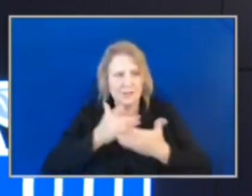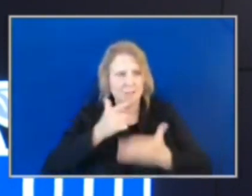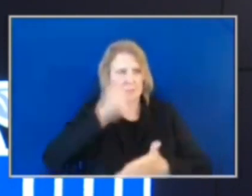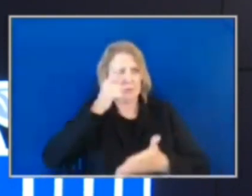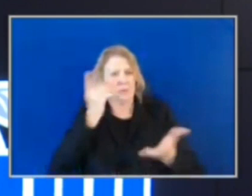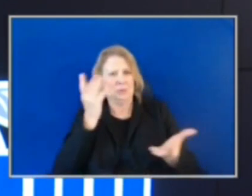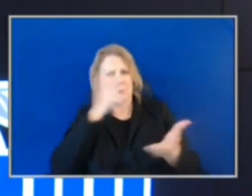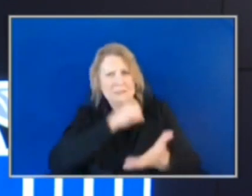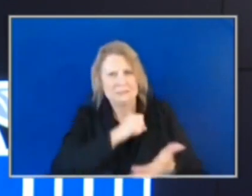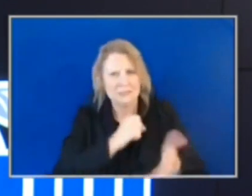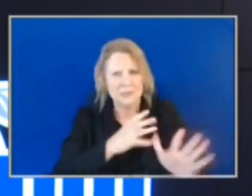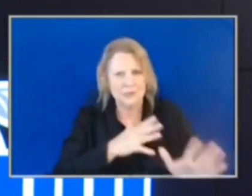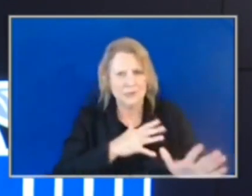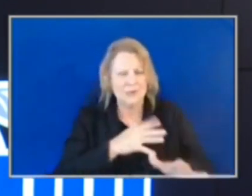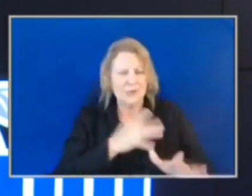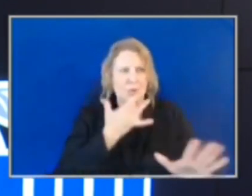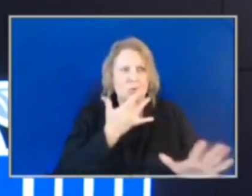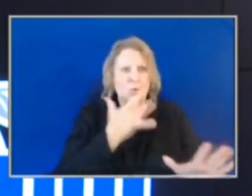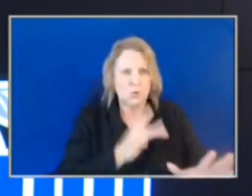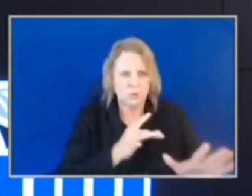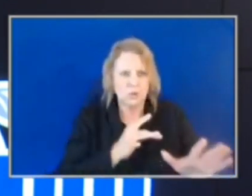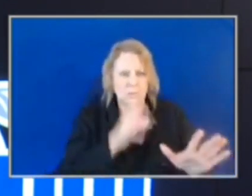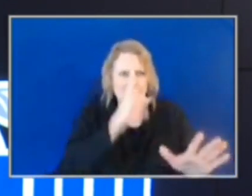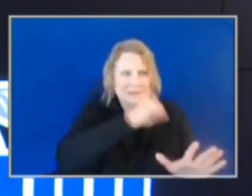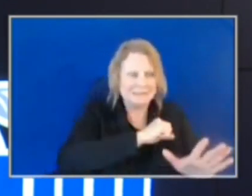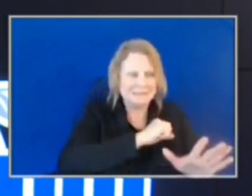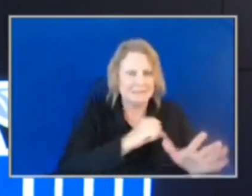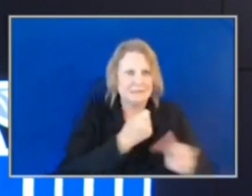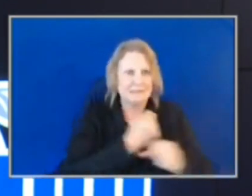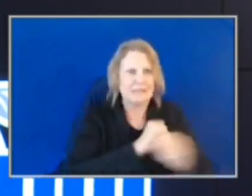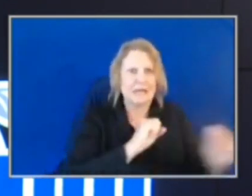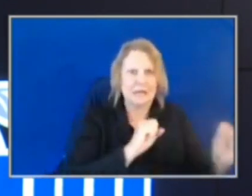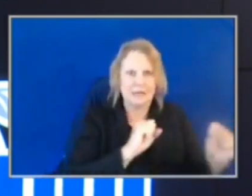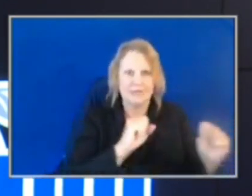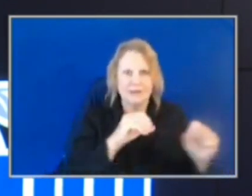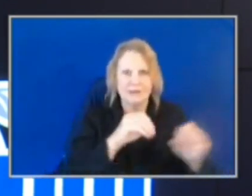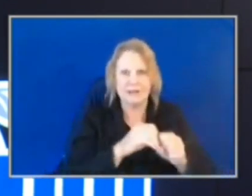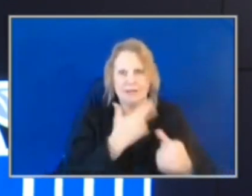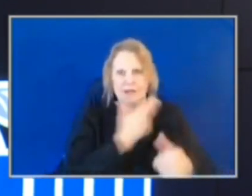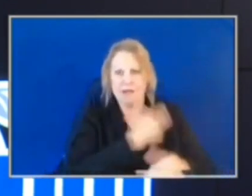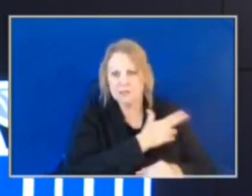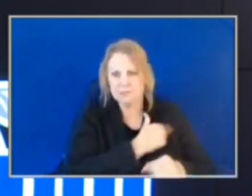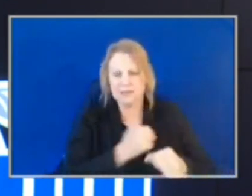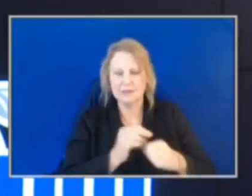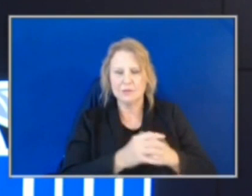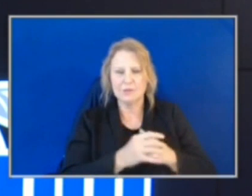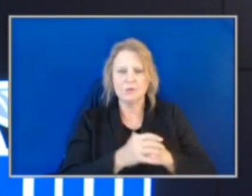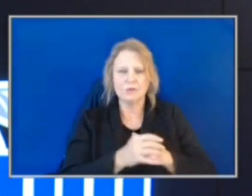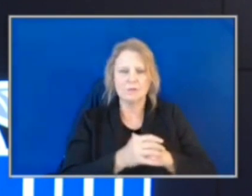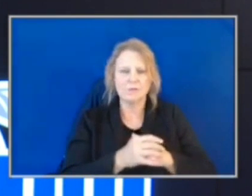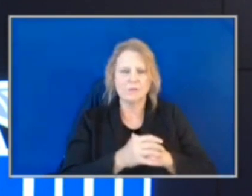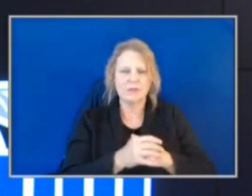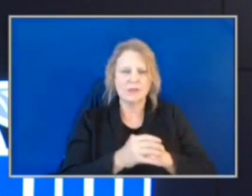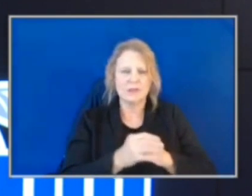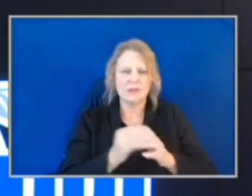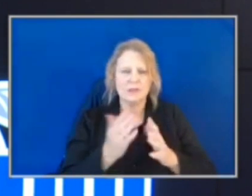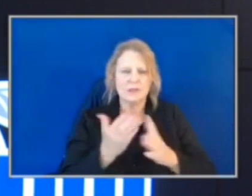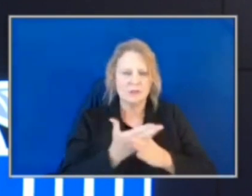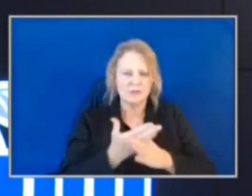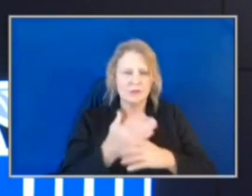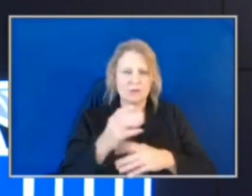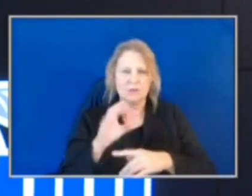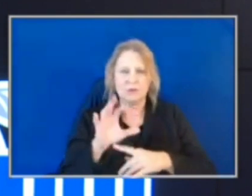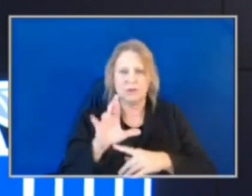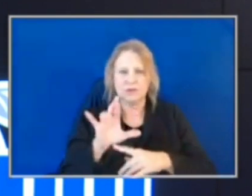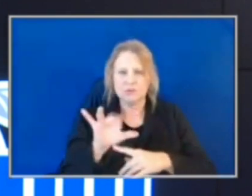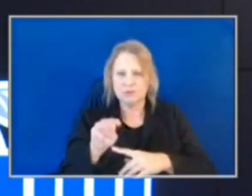homicide, and it just happened to be a miss or they were saved in the hospital. So interrupting those shooting cycles, which our crime gun is doing, our task